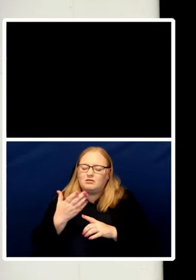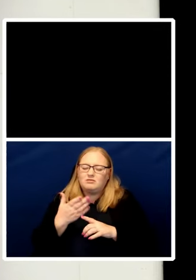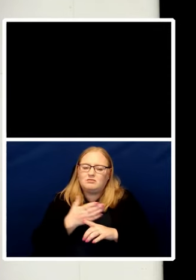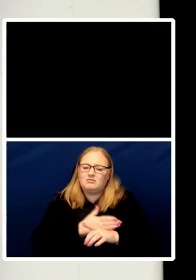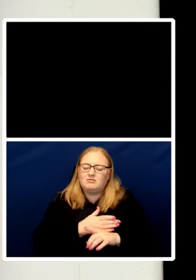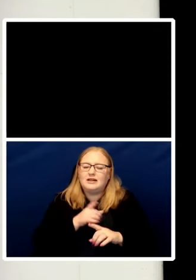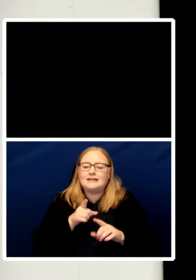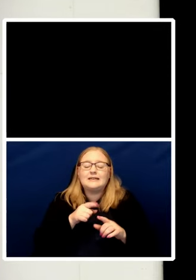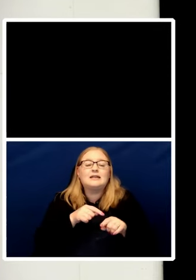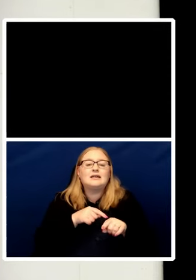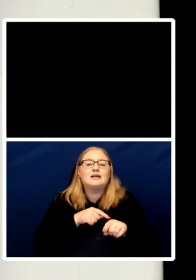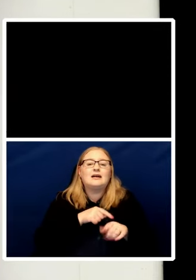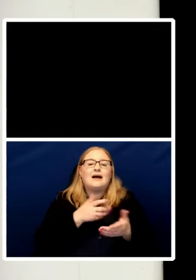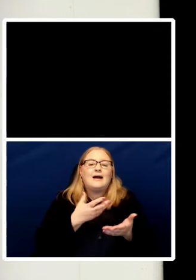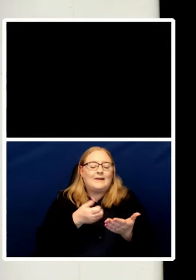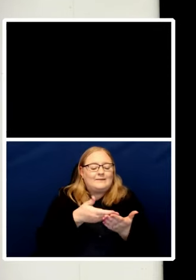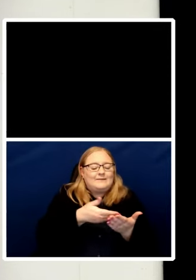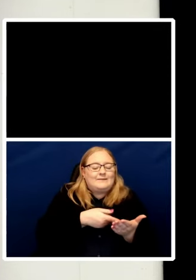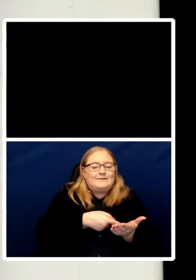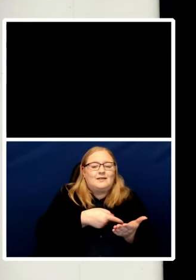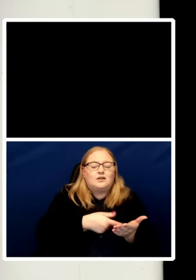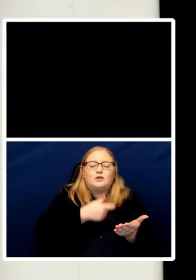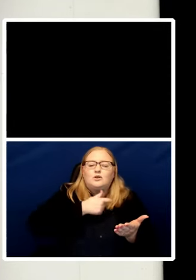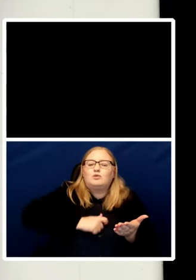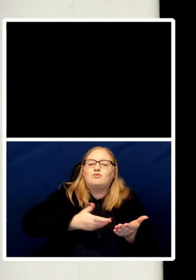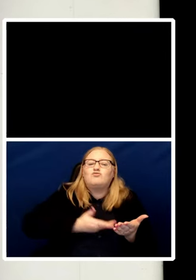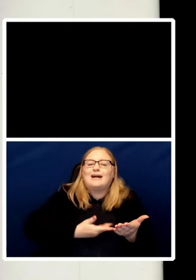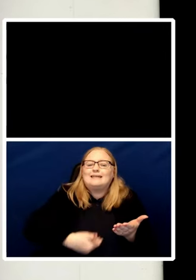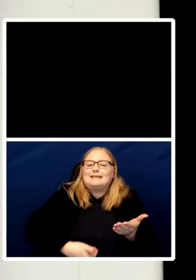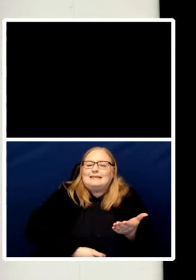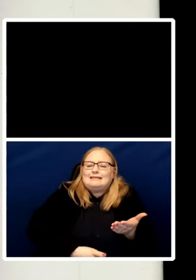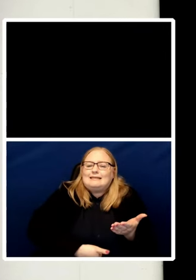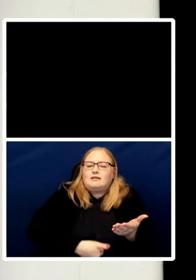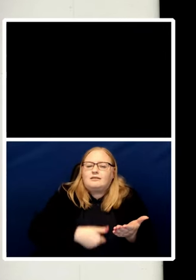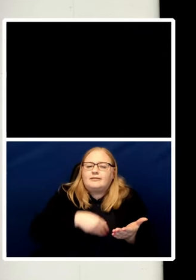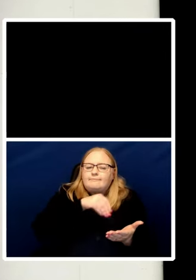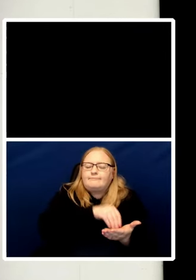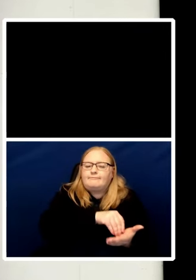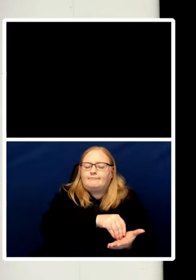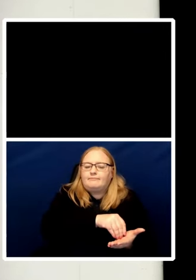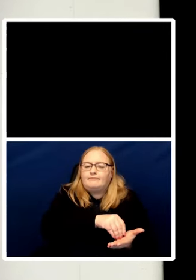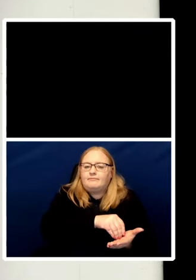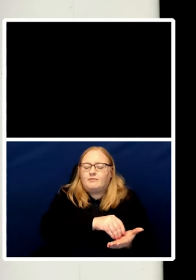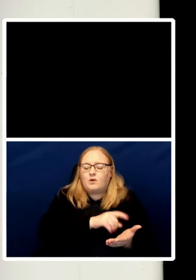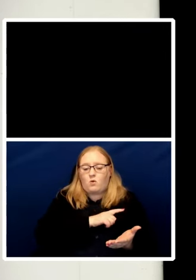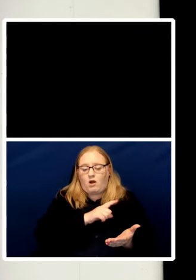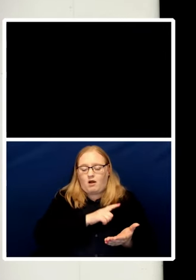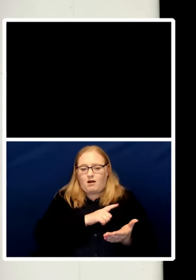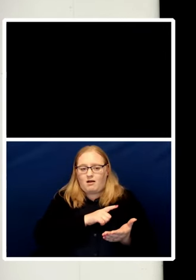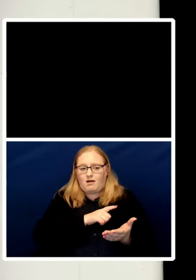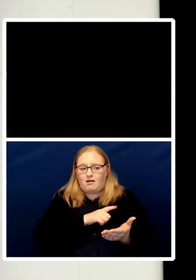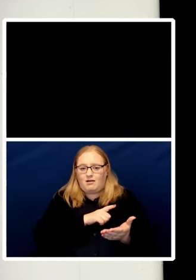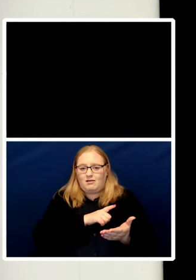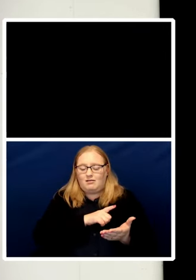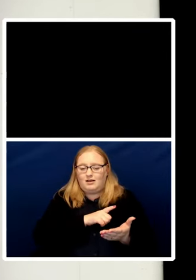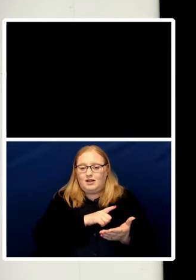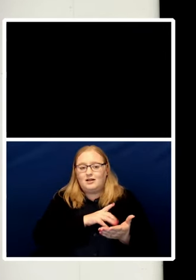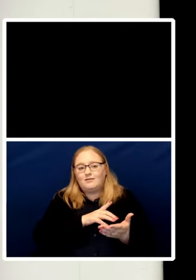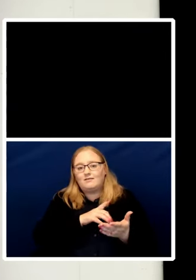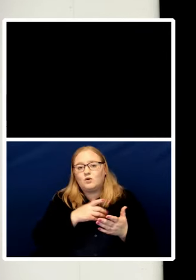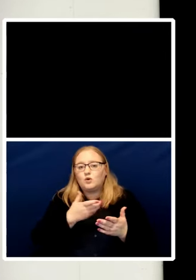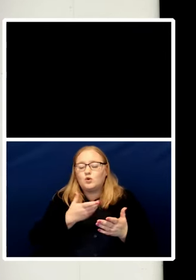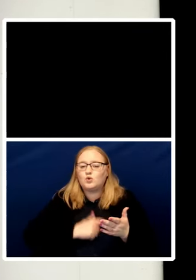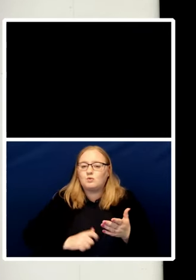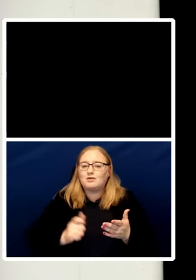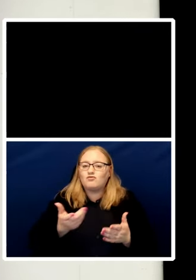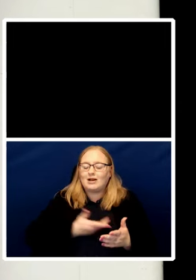instinct because these are wins for people now in retrospect they look already very visible but